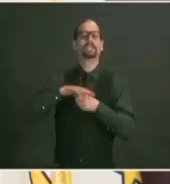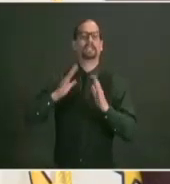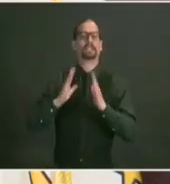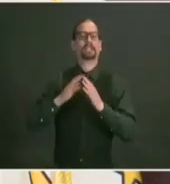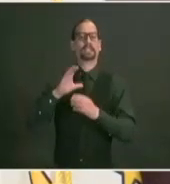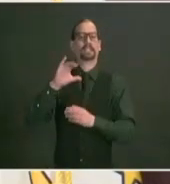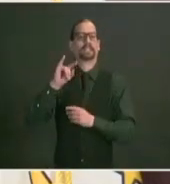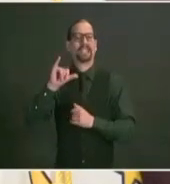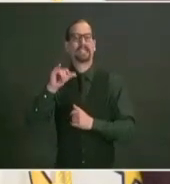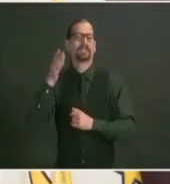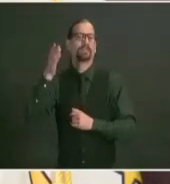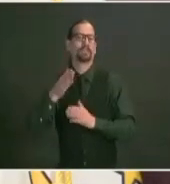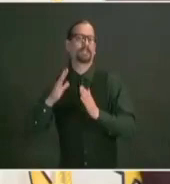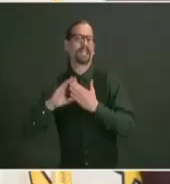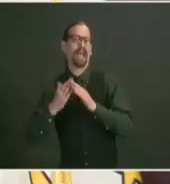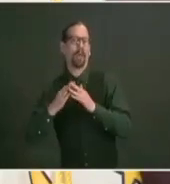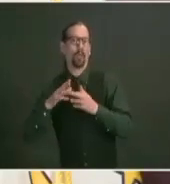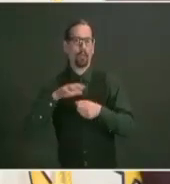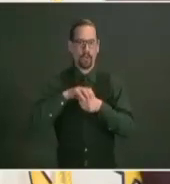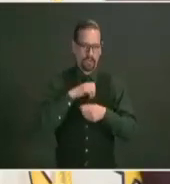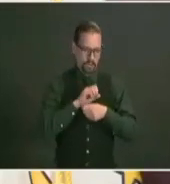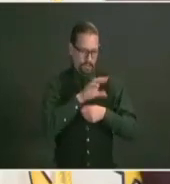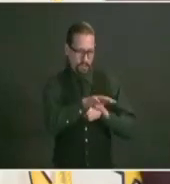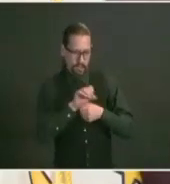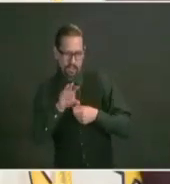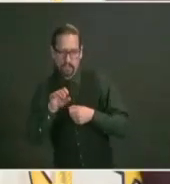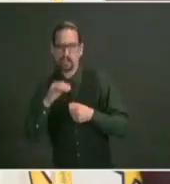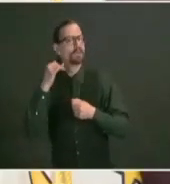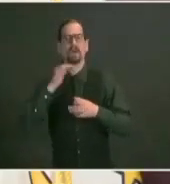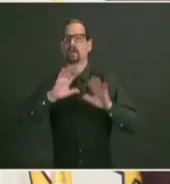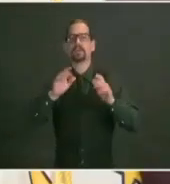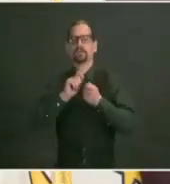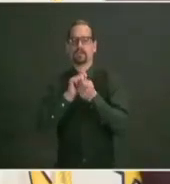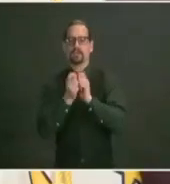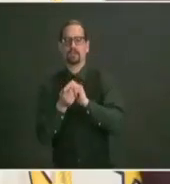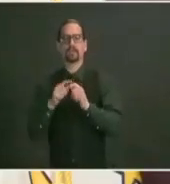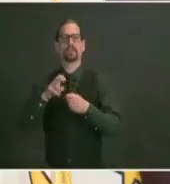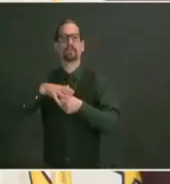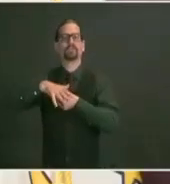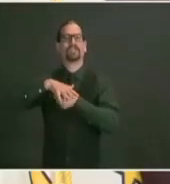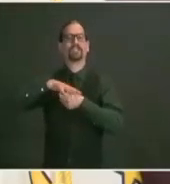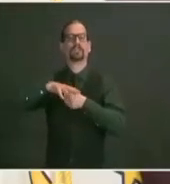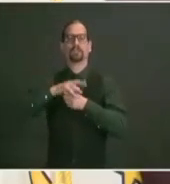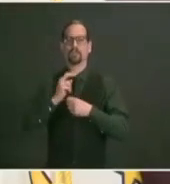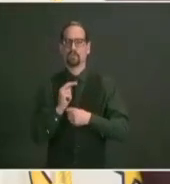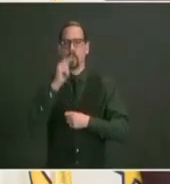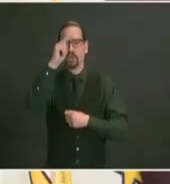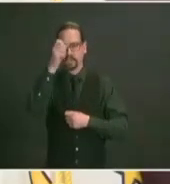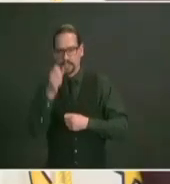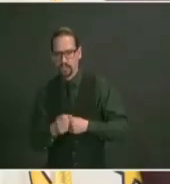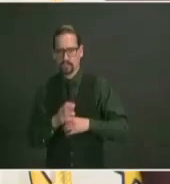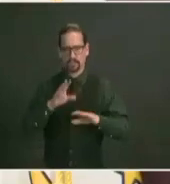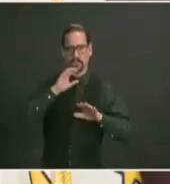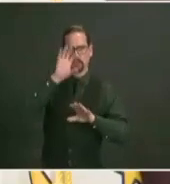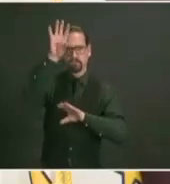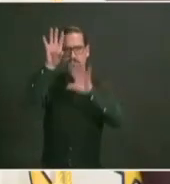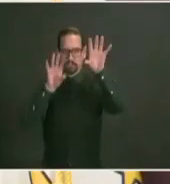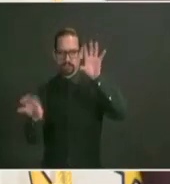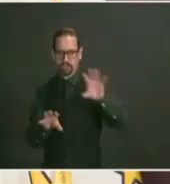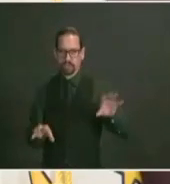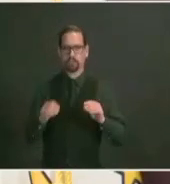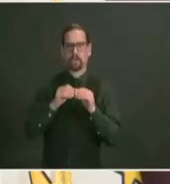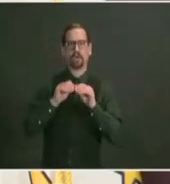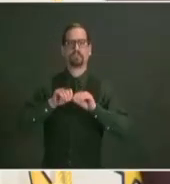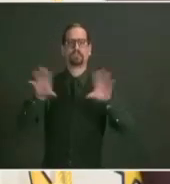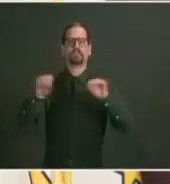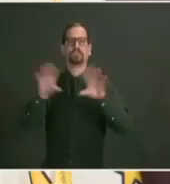working on a strategy to combat a vaccine hesitancy in our communities which we're going to be really emphasizing considerably